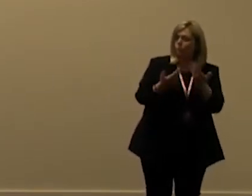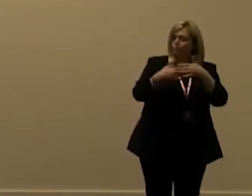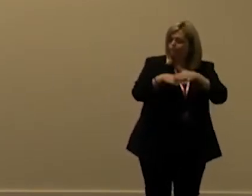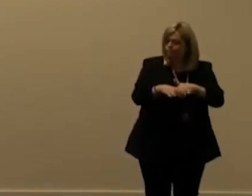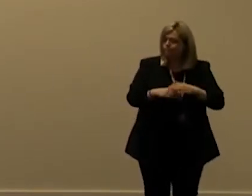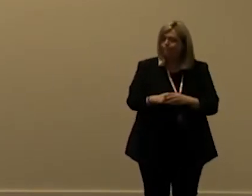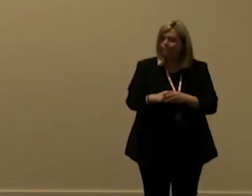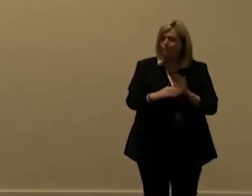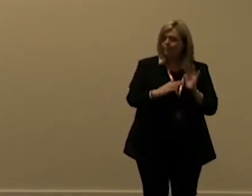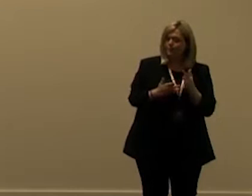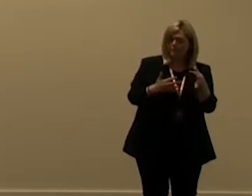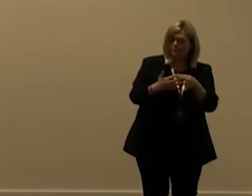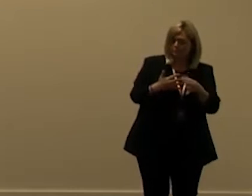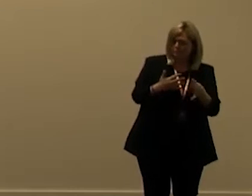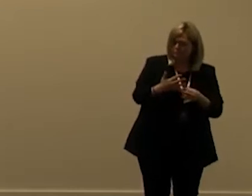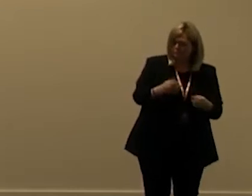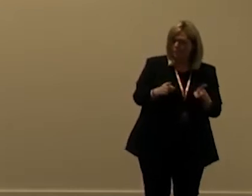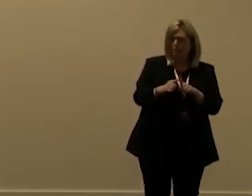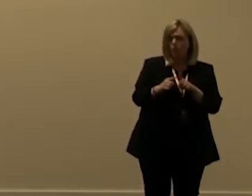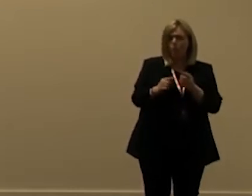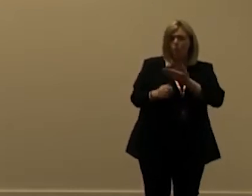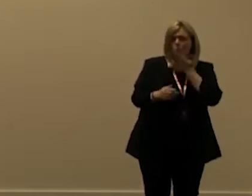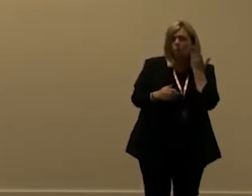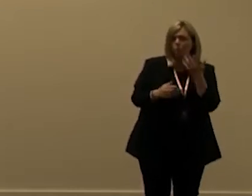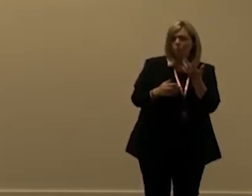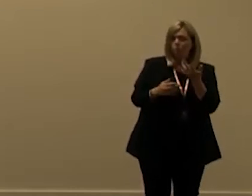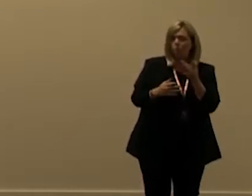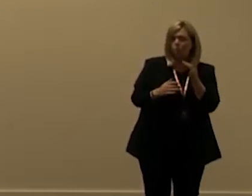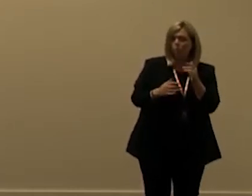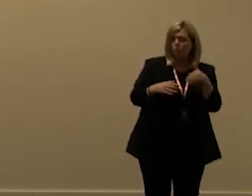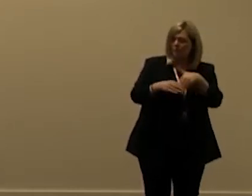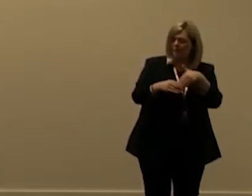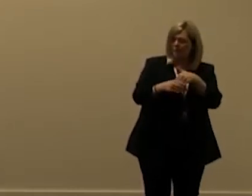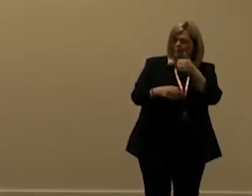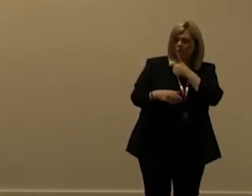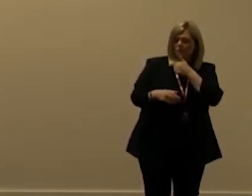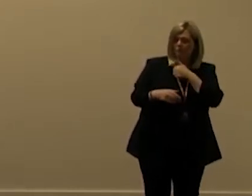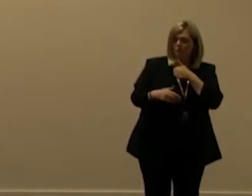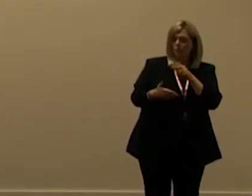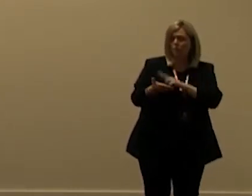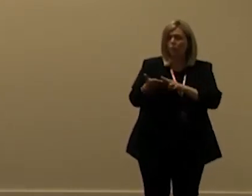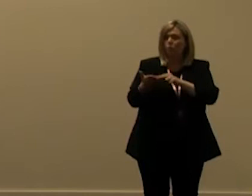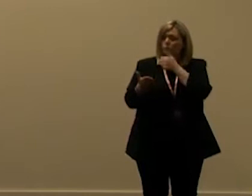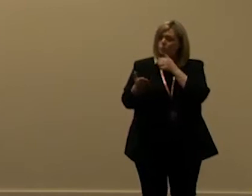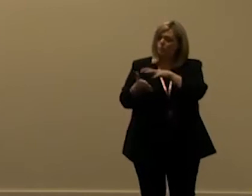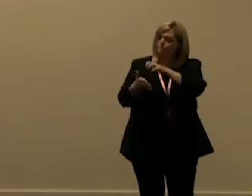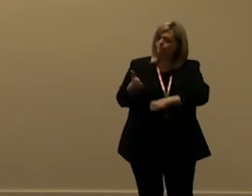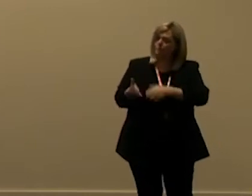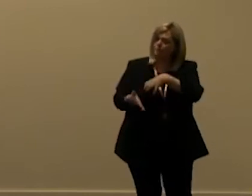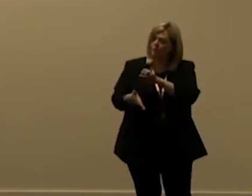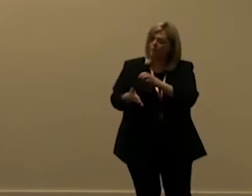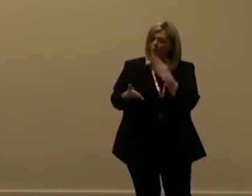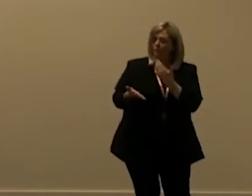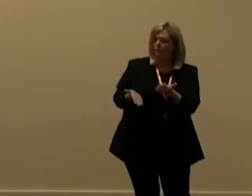uh service principles there's also non-interactive users like a normal users where you remove the license and you mark them as non